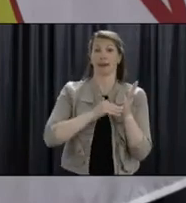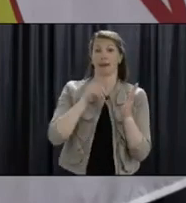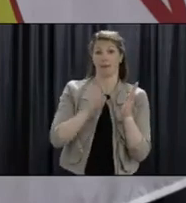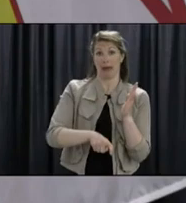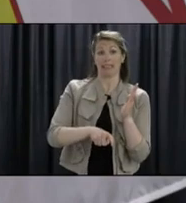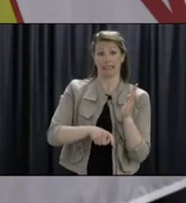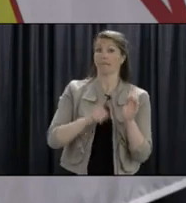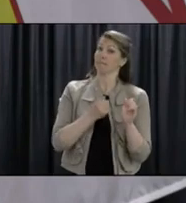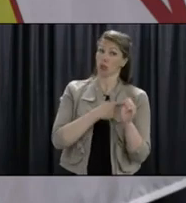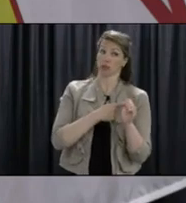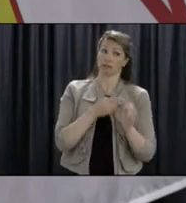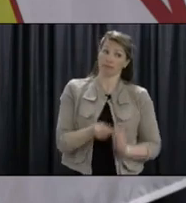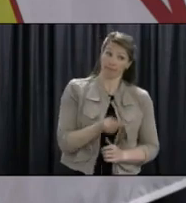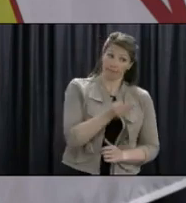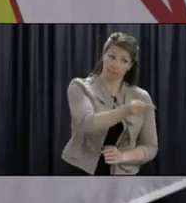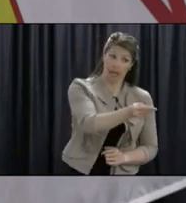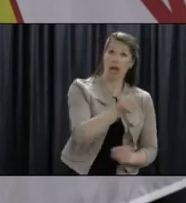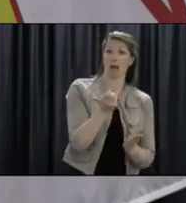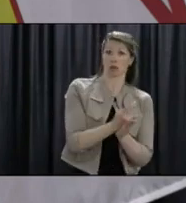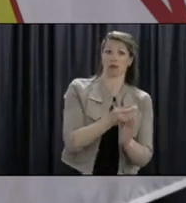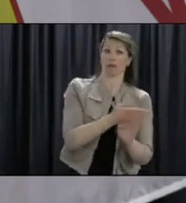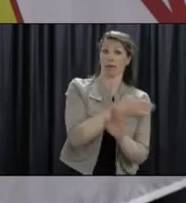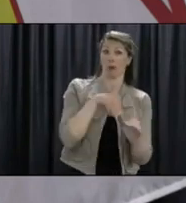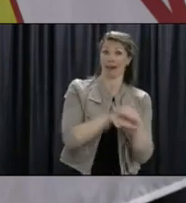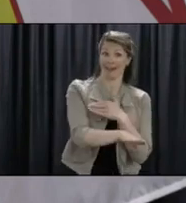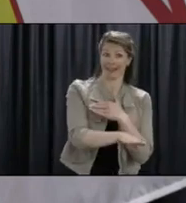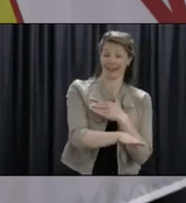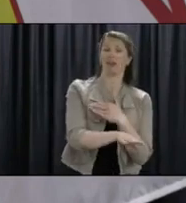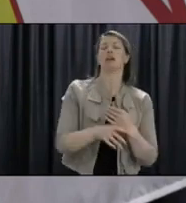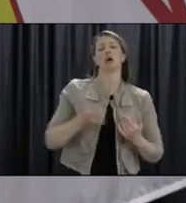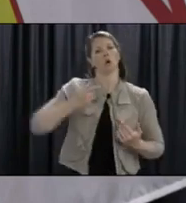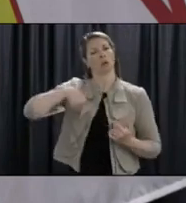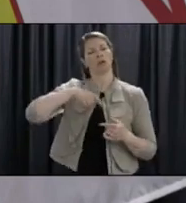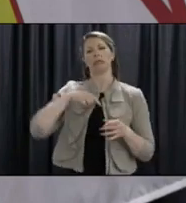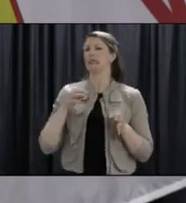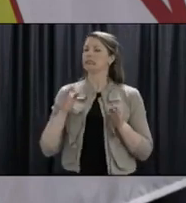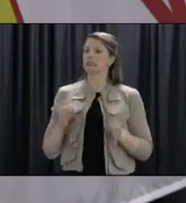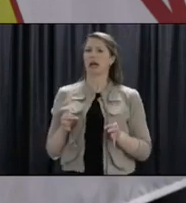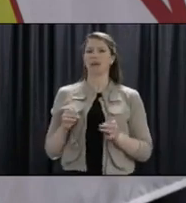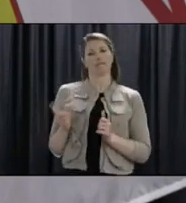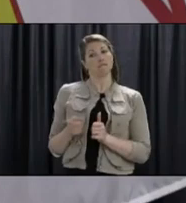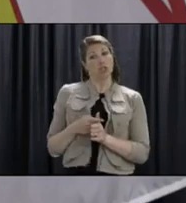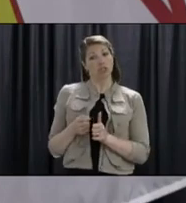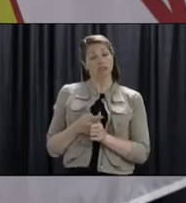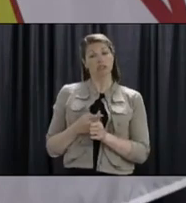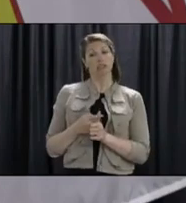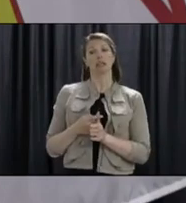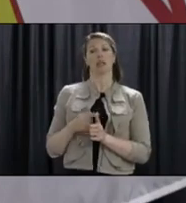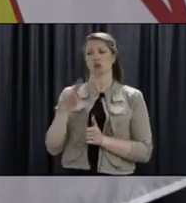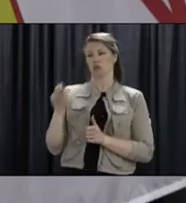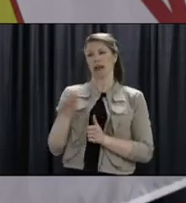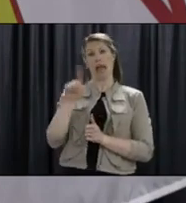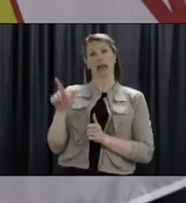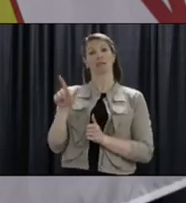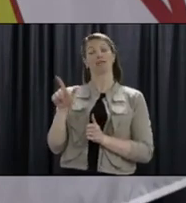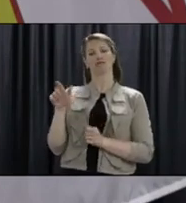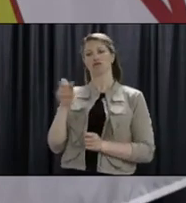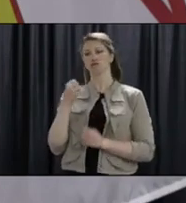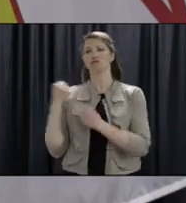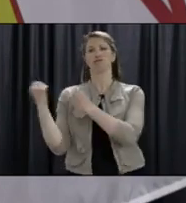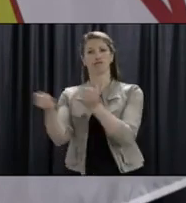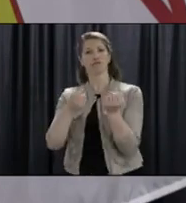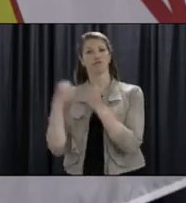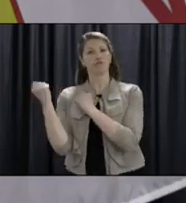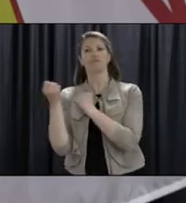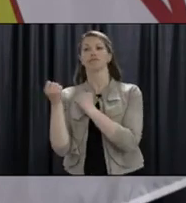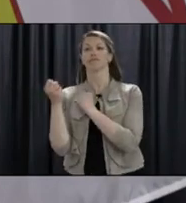And first of all, I think fundamental in all of this is let's move around Newfoundland and Labrador safely and responsibly before we expand those borders.